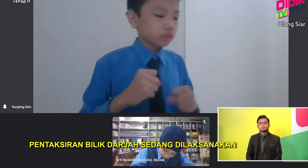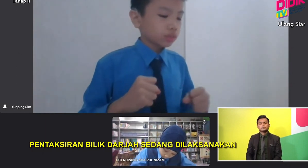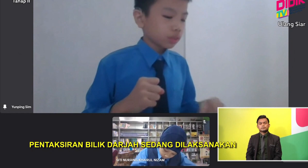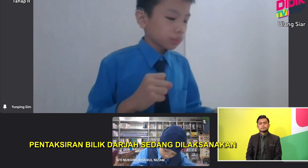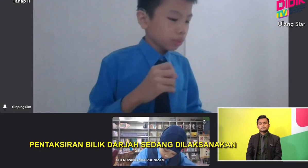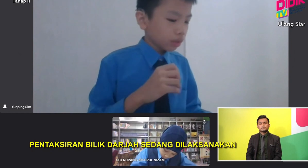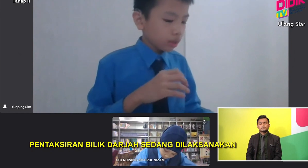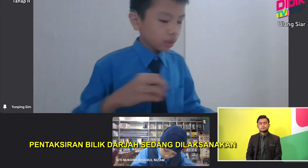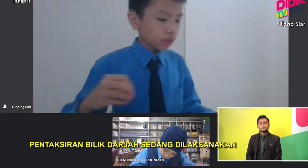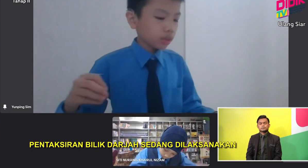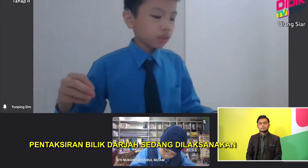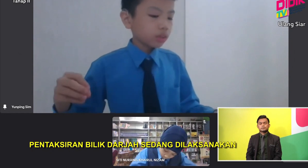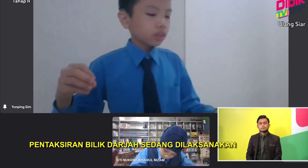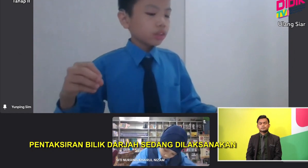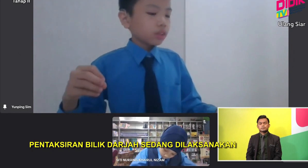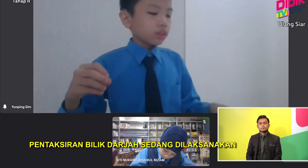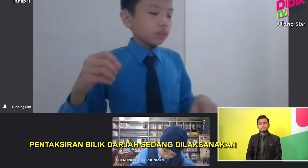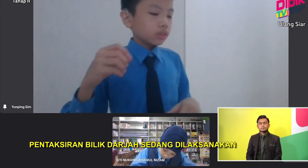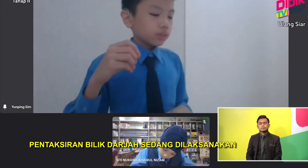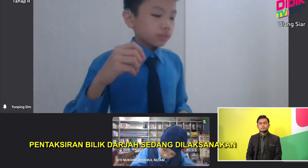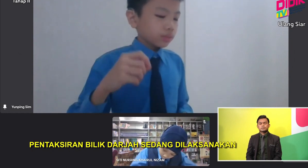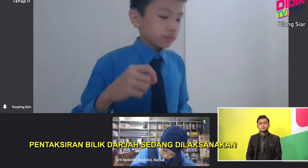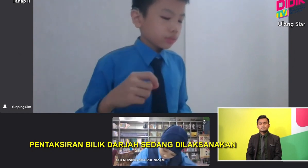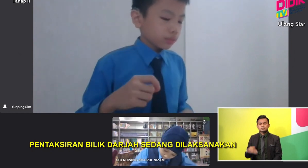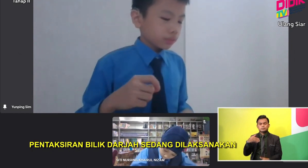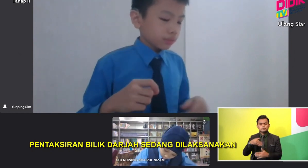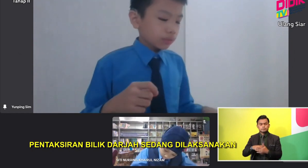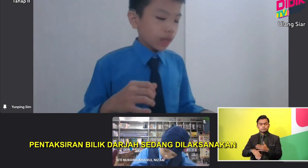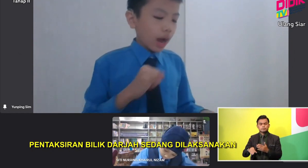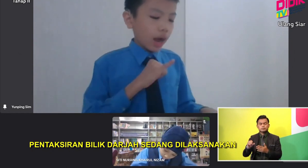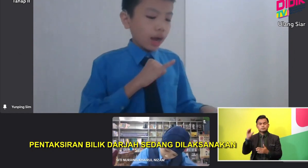Okay. Okay. In this picture.